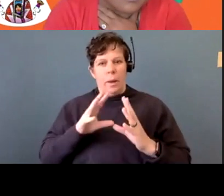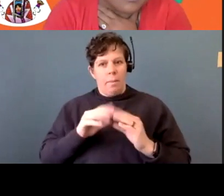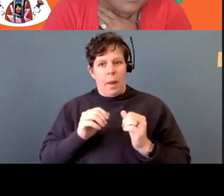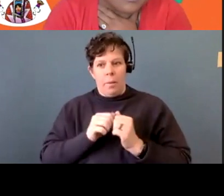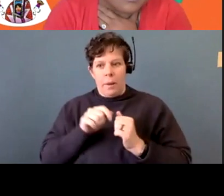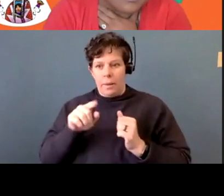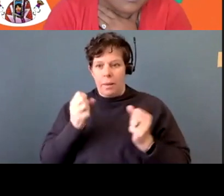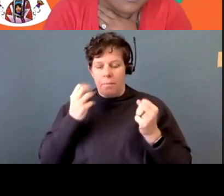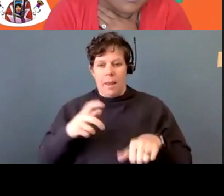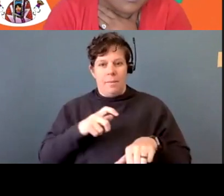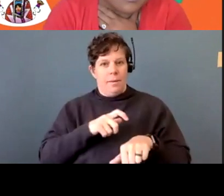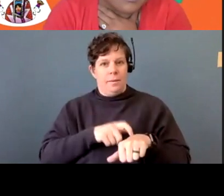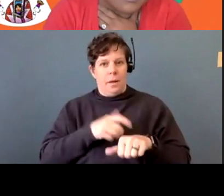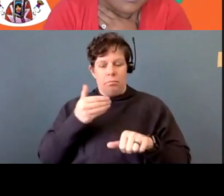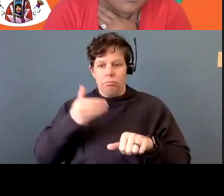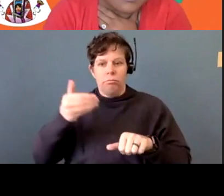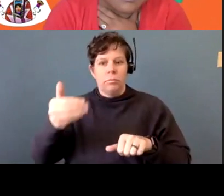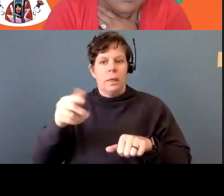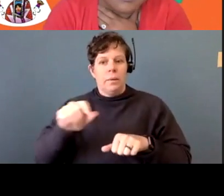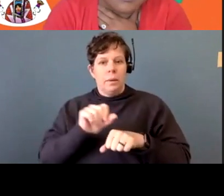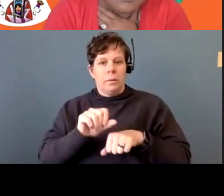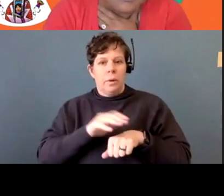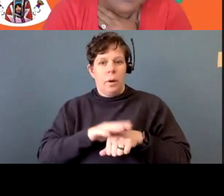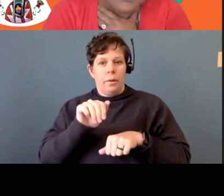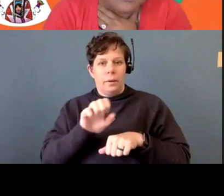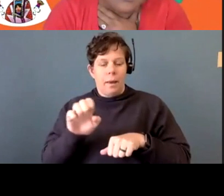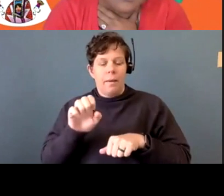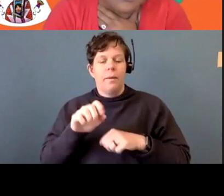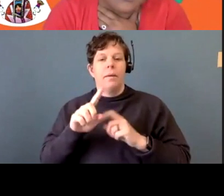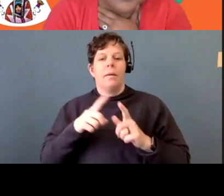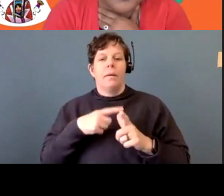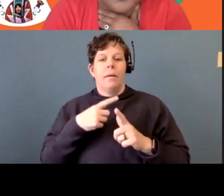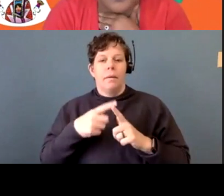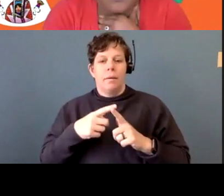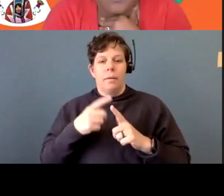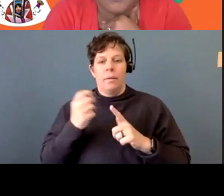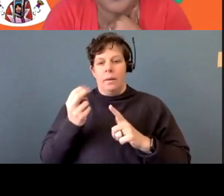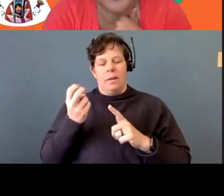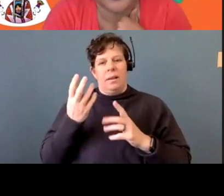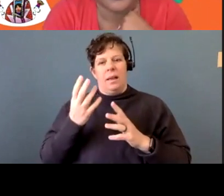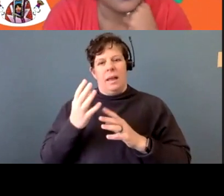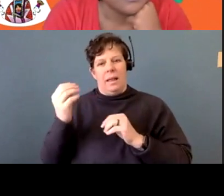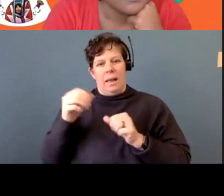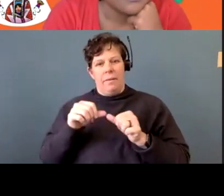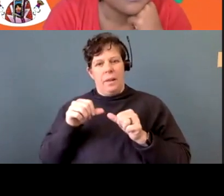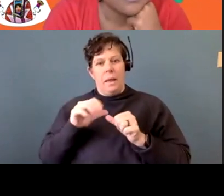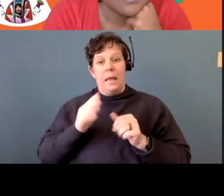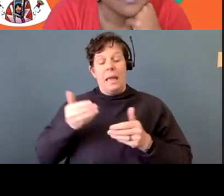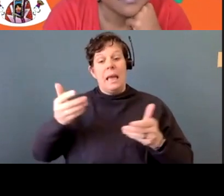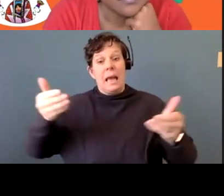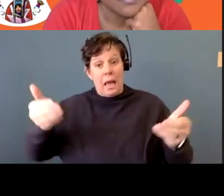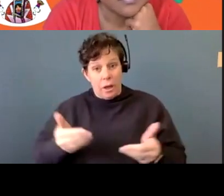and he was working on the case. And then when, uh, he left the area, he introduced us to the